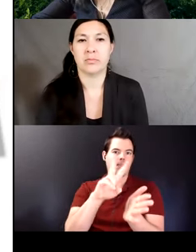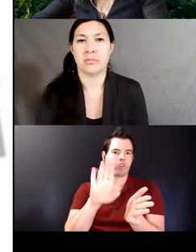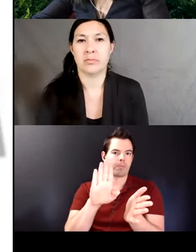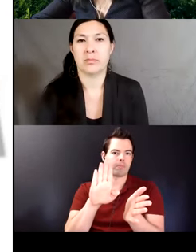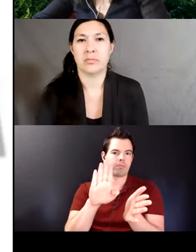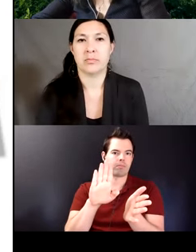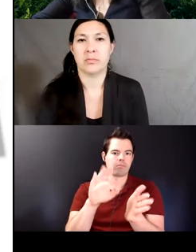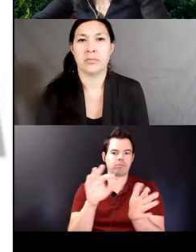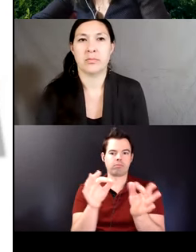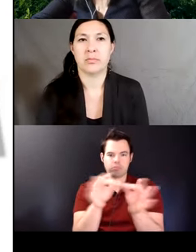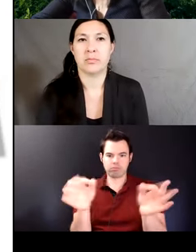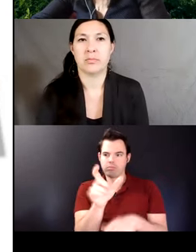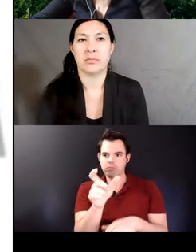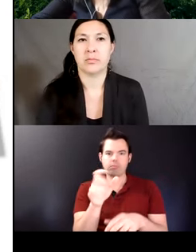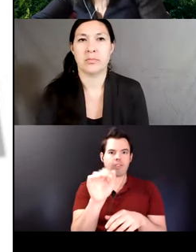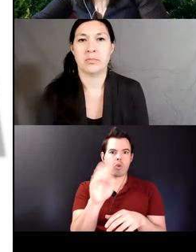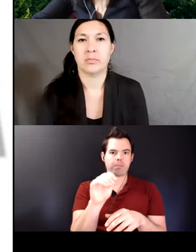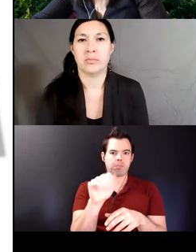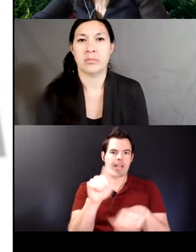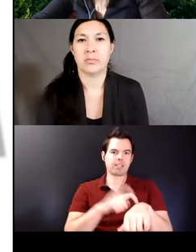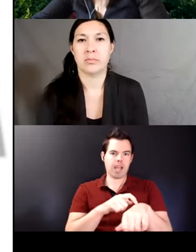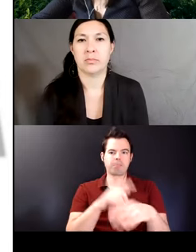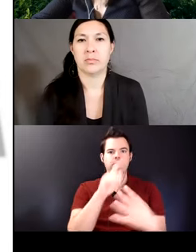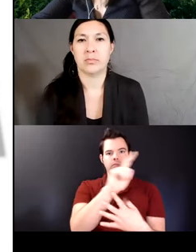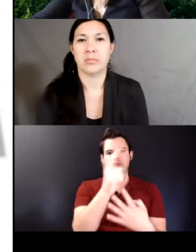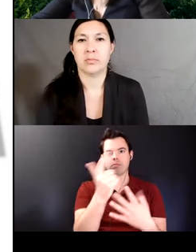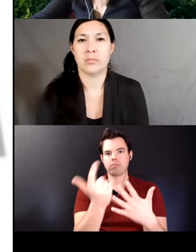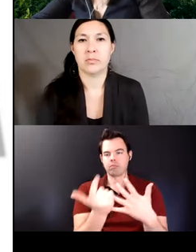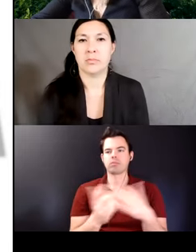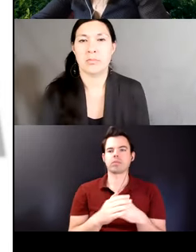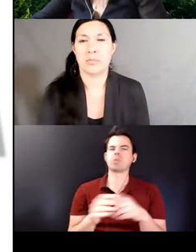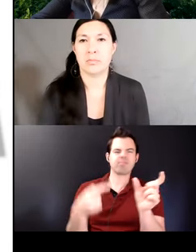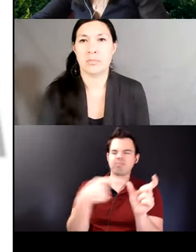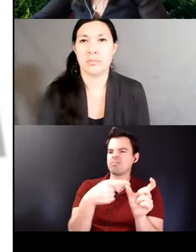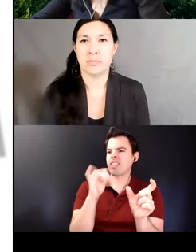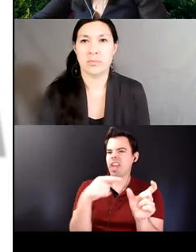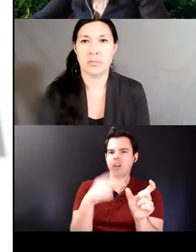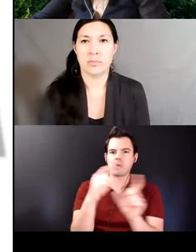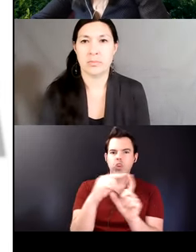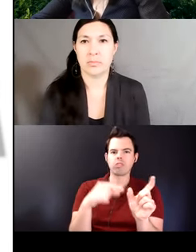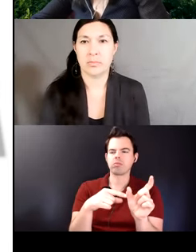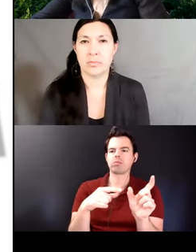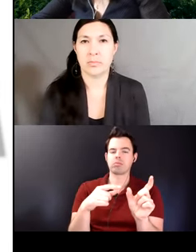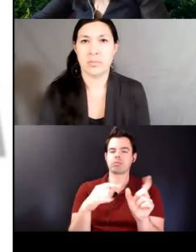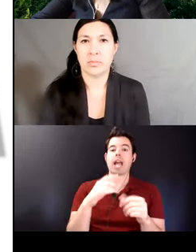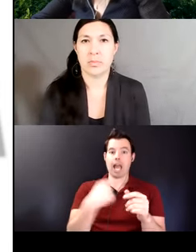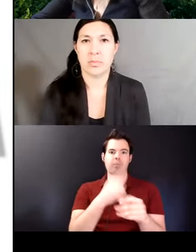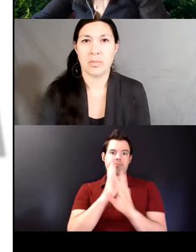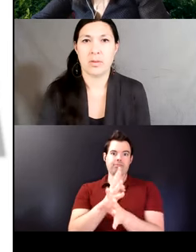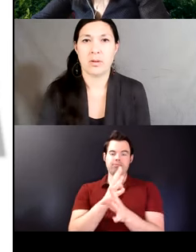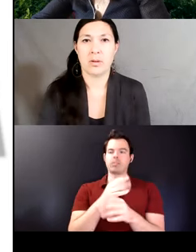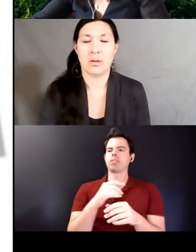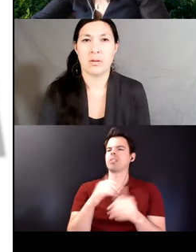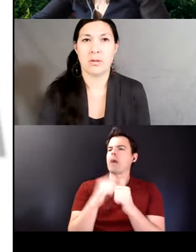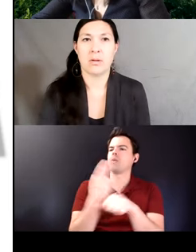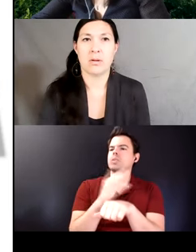elders how can we speak in Quechua using um what I just said they use the verb